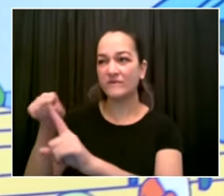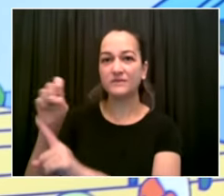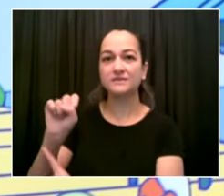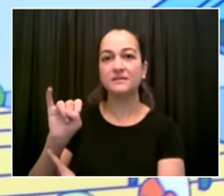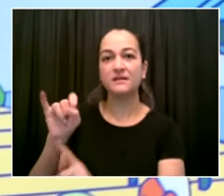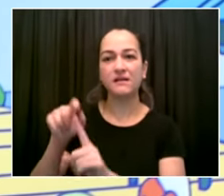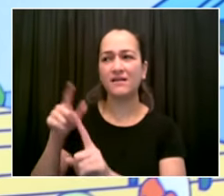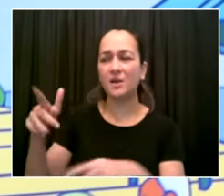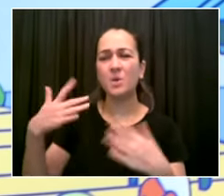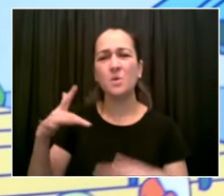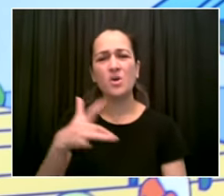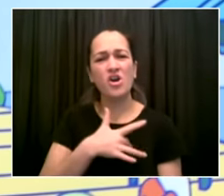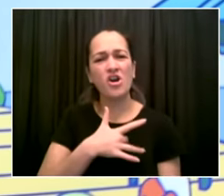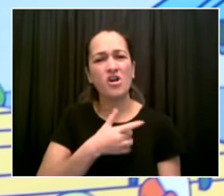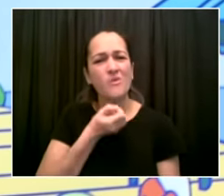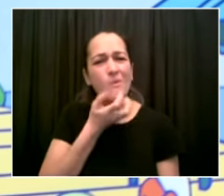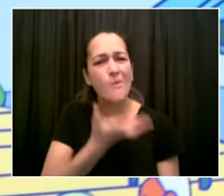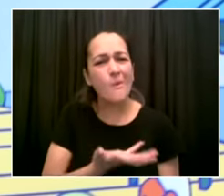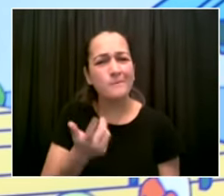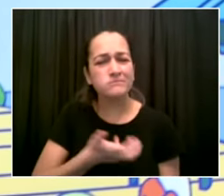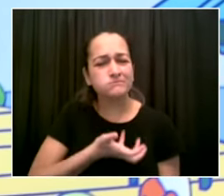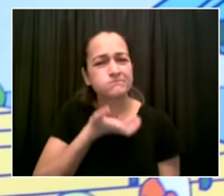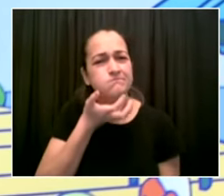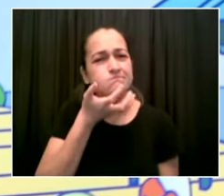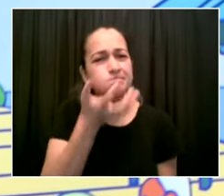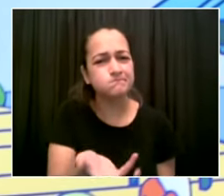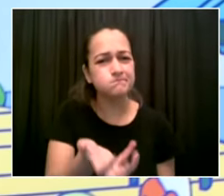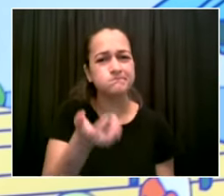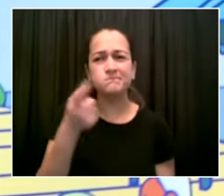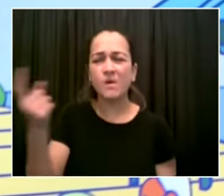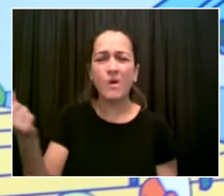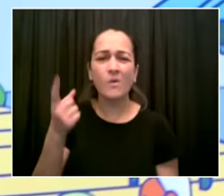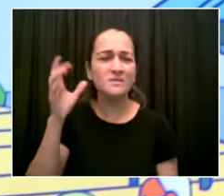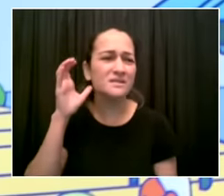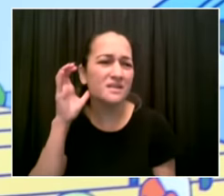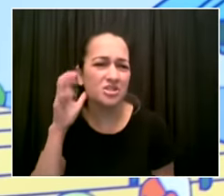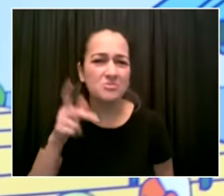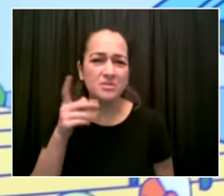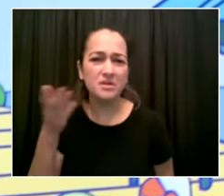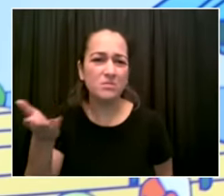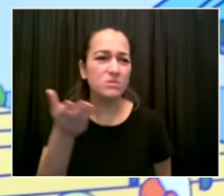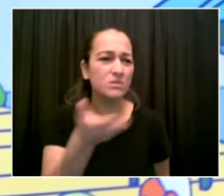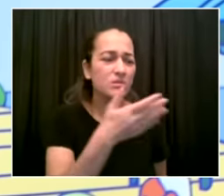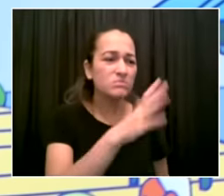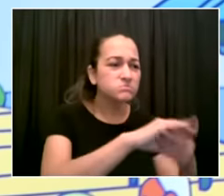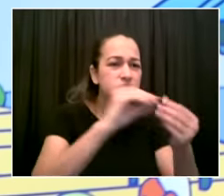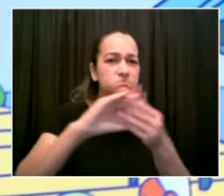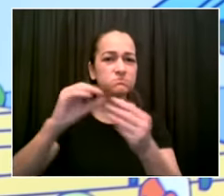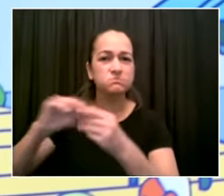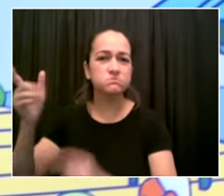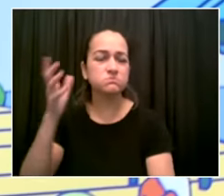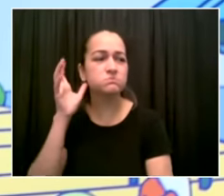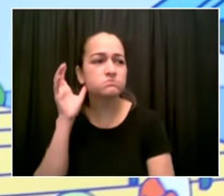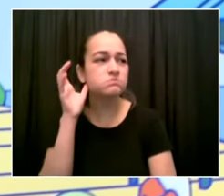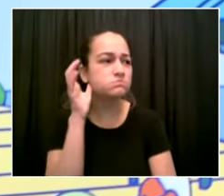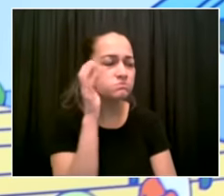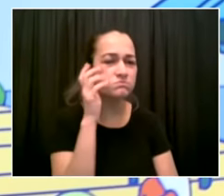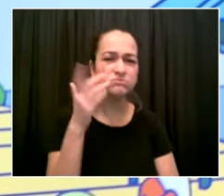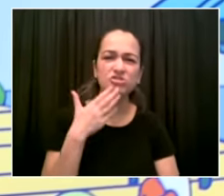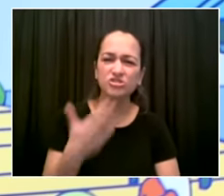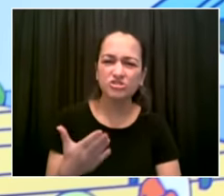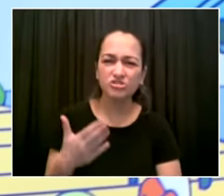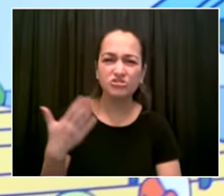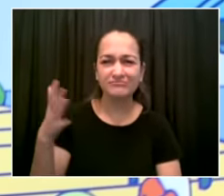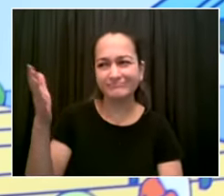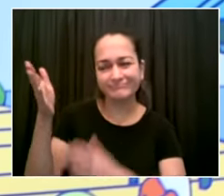just very very intensely earnestly address what they need and staten island like so